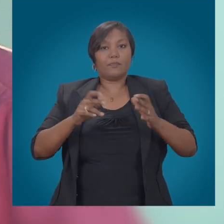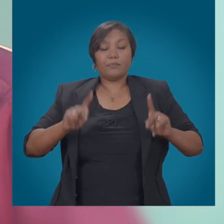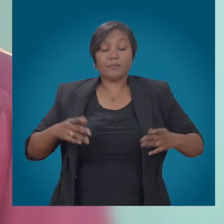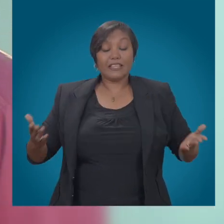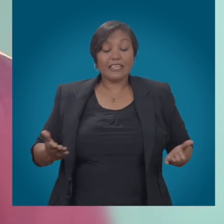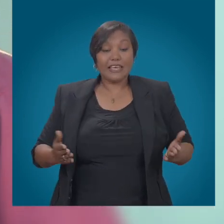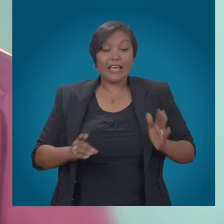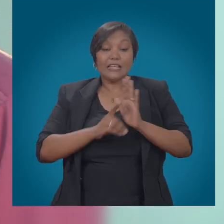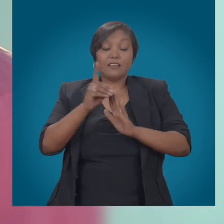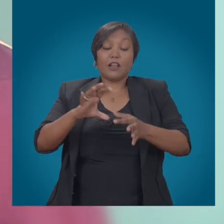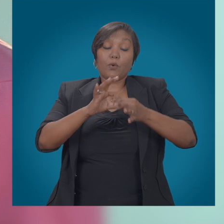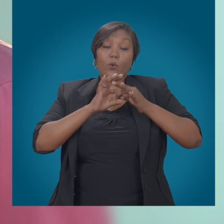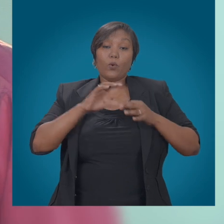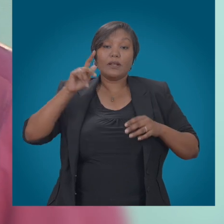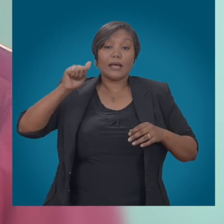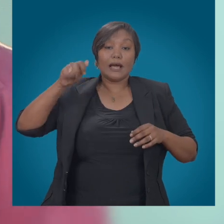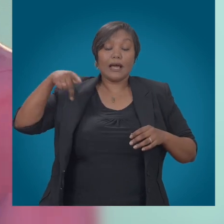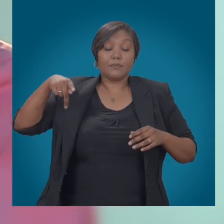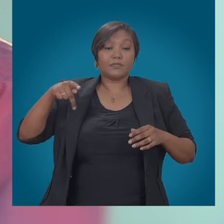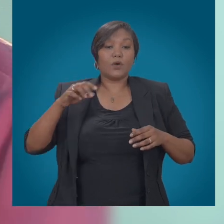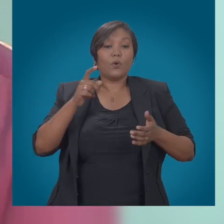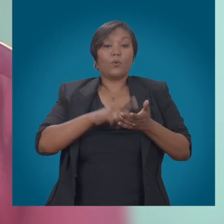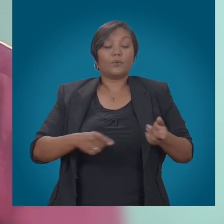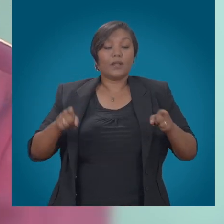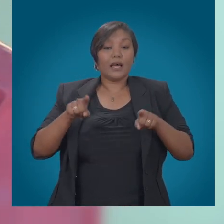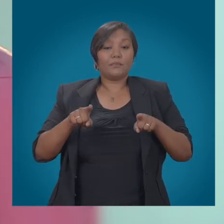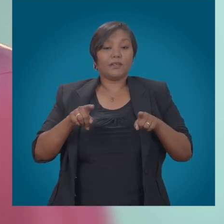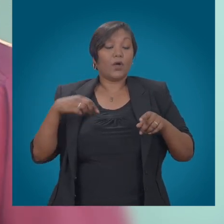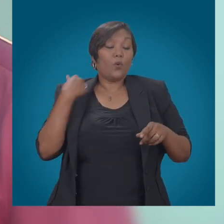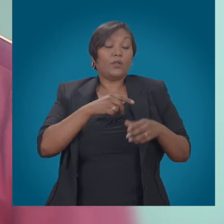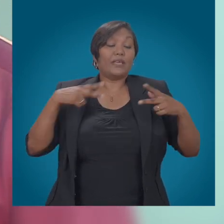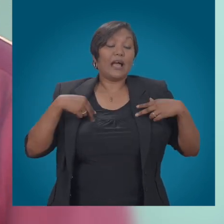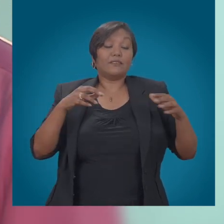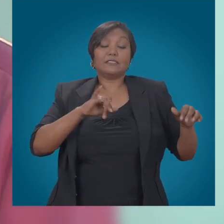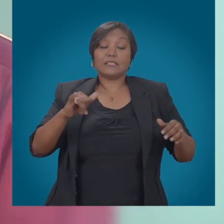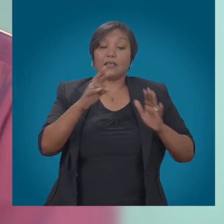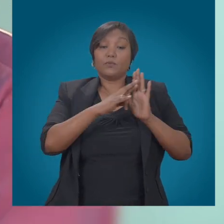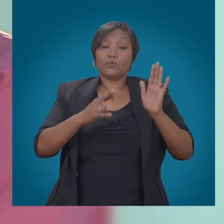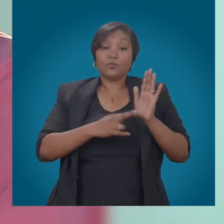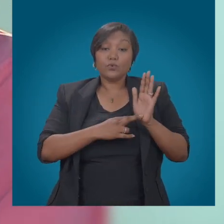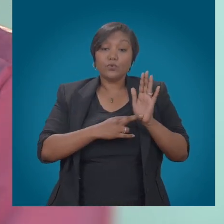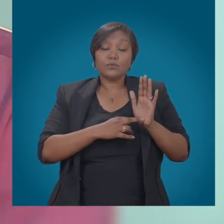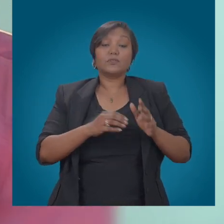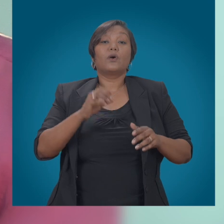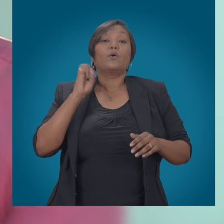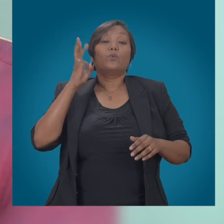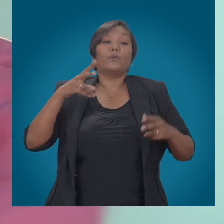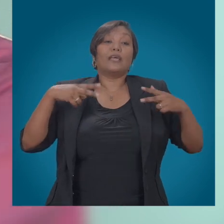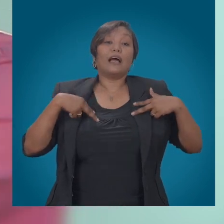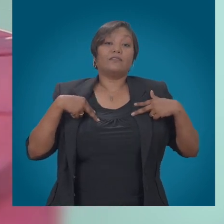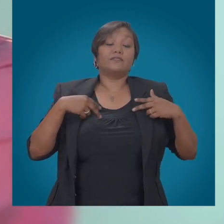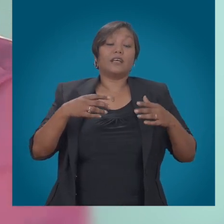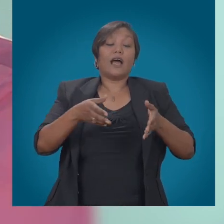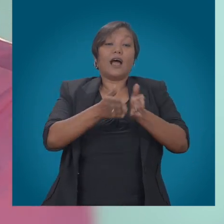were to develop apps like the Viber and Skype and whatnot, will we be subject to these same kind of regulations? Is that where we're going to go with this? Is it that